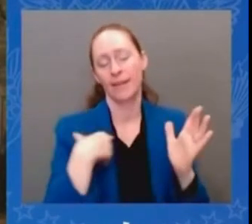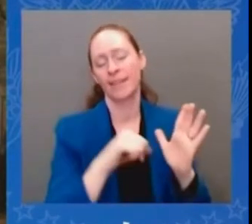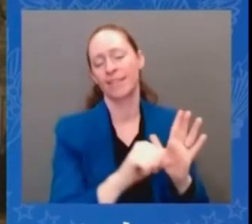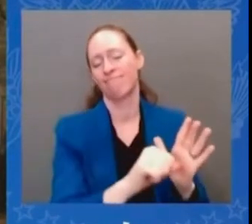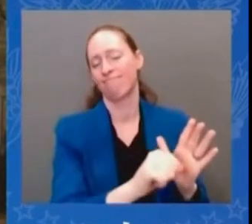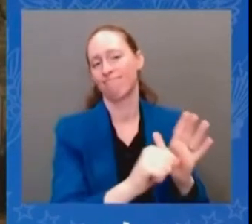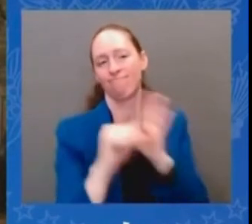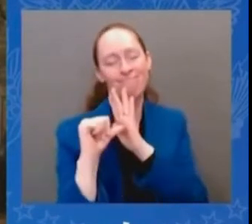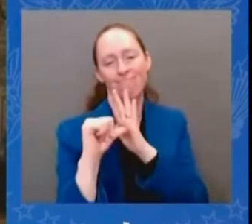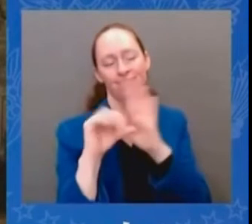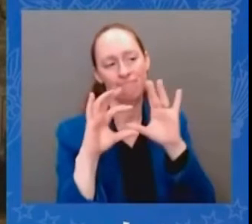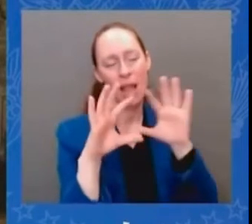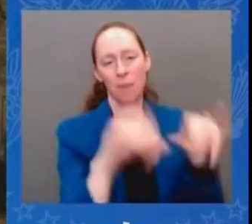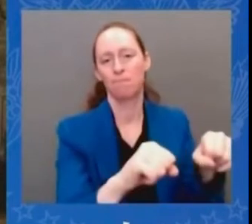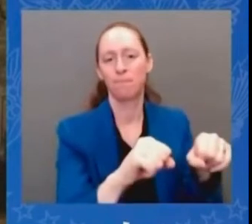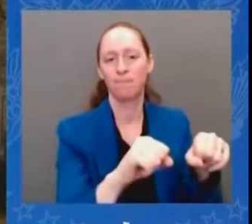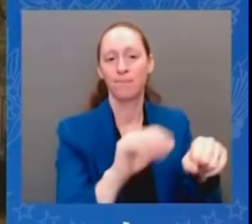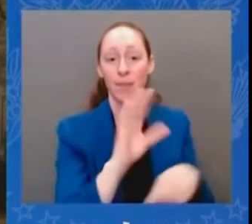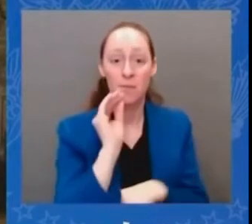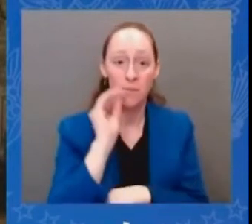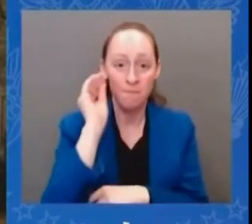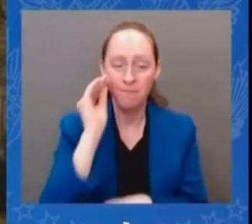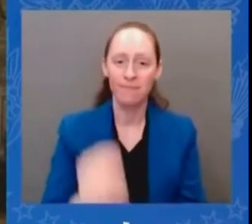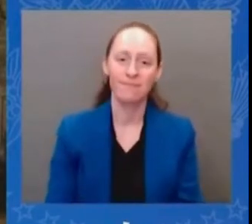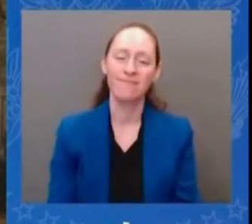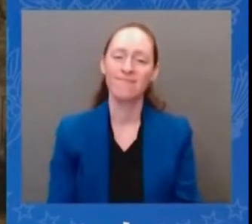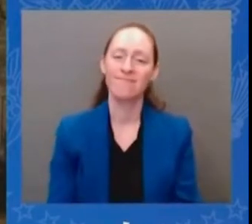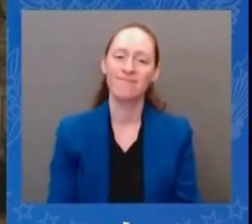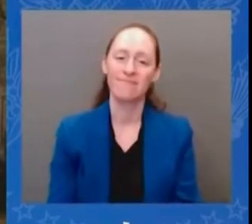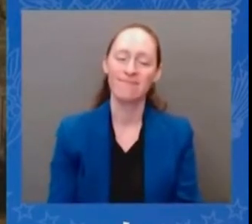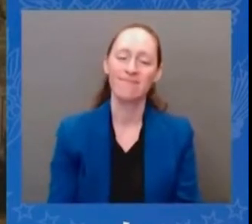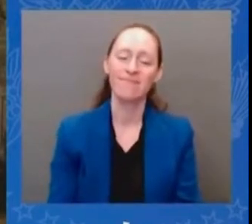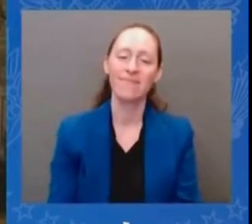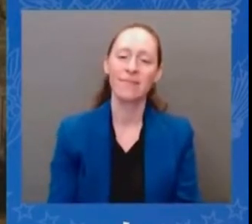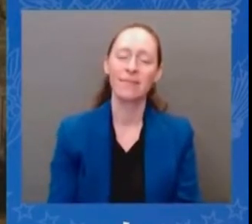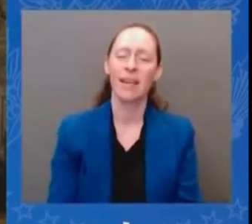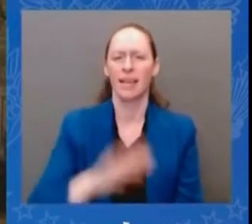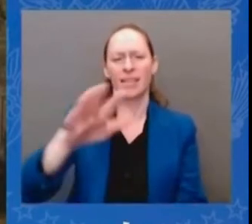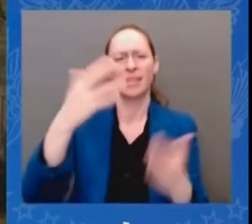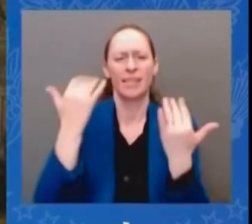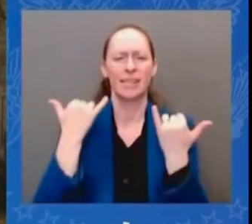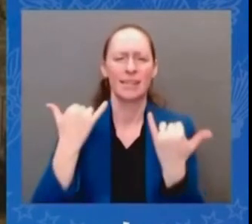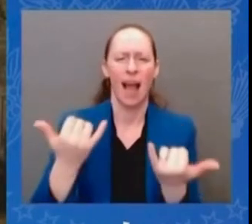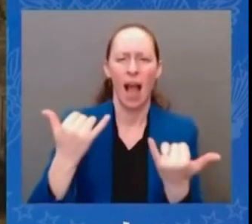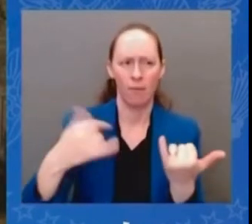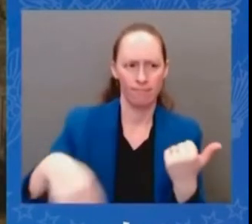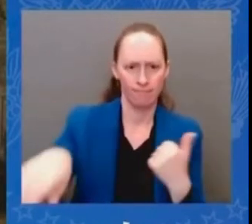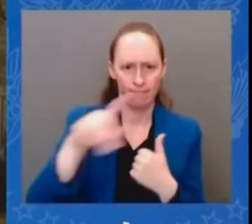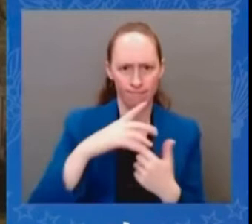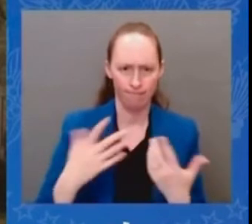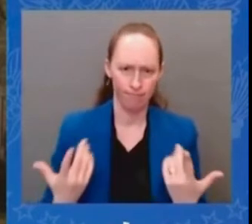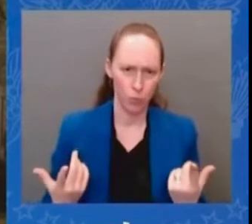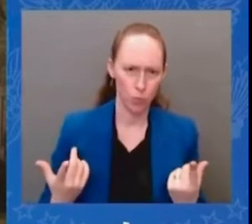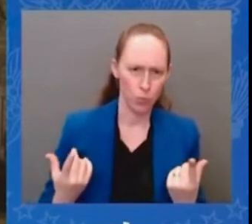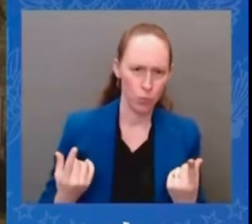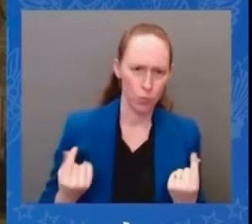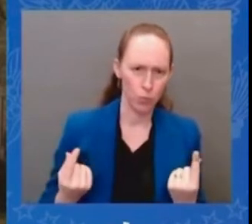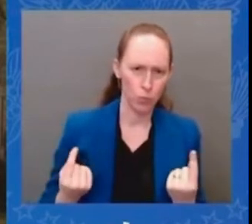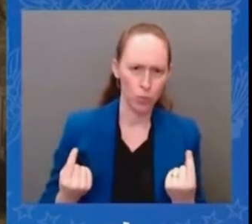it's hard to tell at this point exactly what it means in terms of uh but i've been very clear